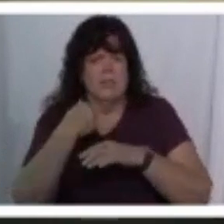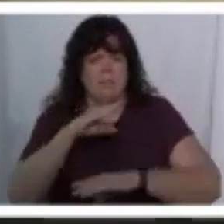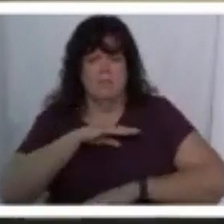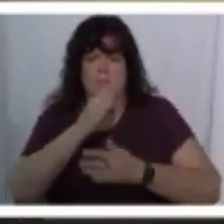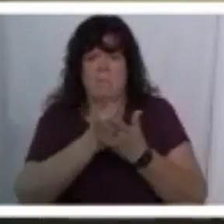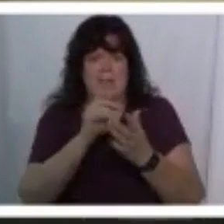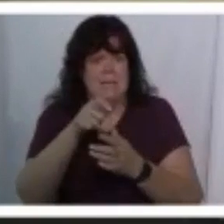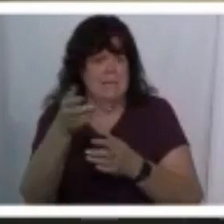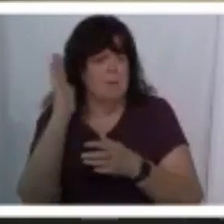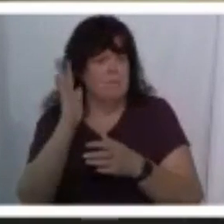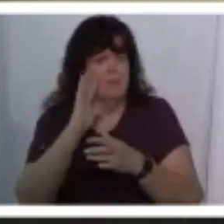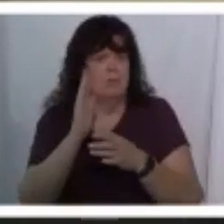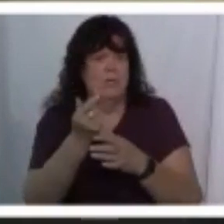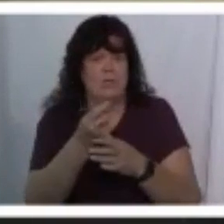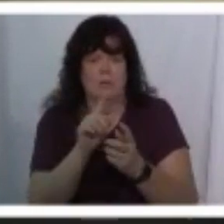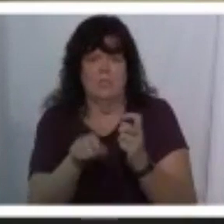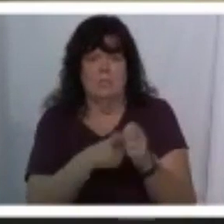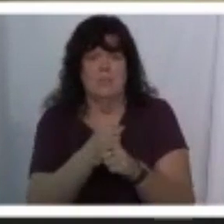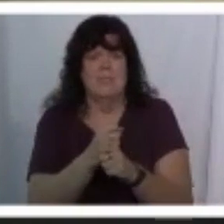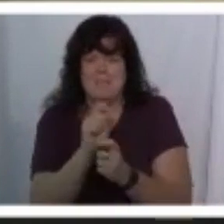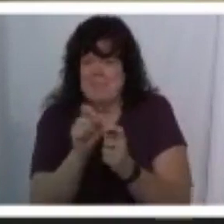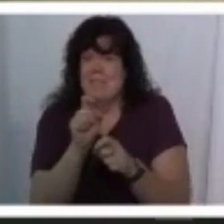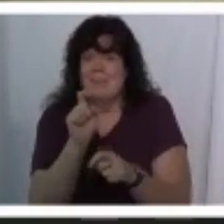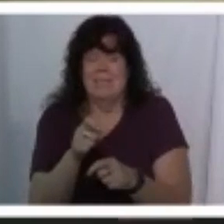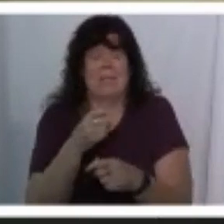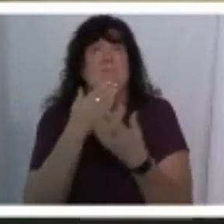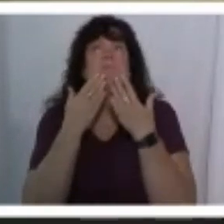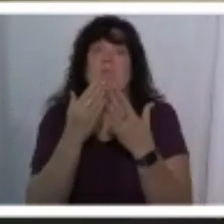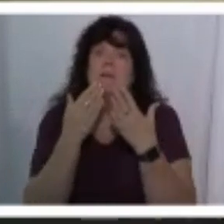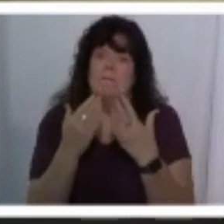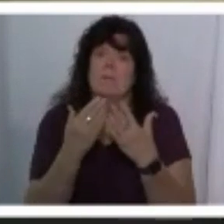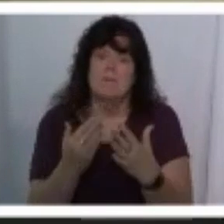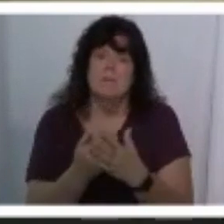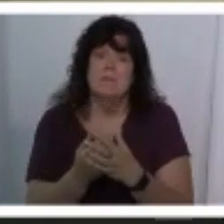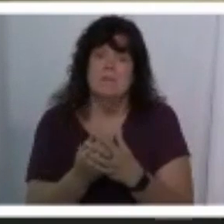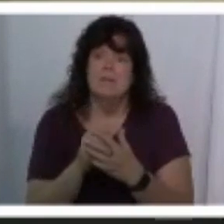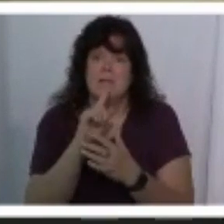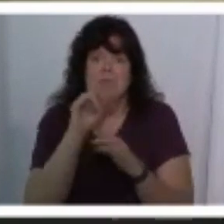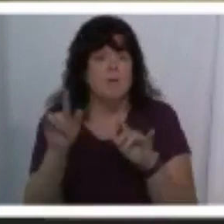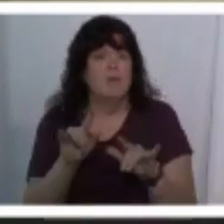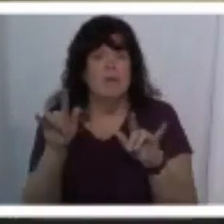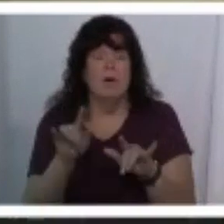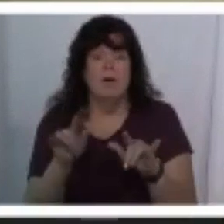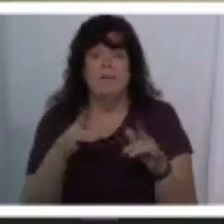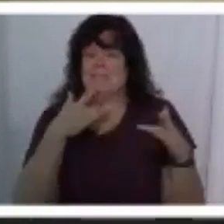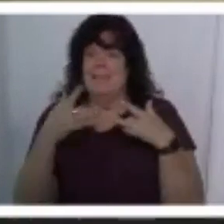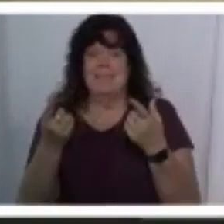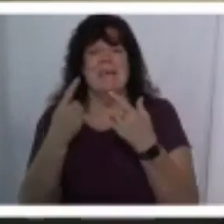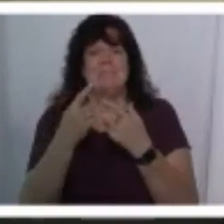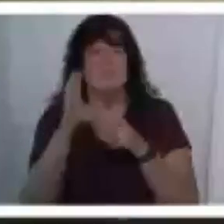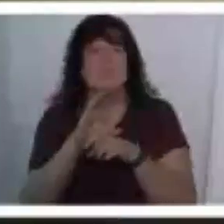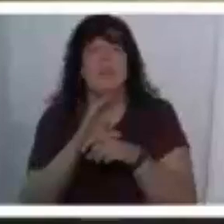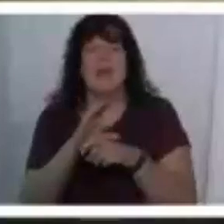years um specific needs and i'm grateful and i really love you guys i i look forward to coming i